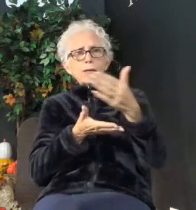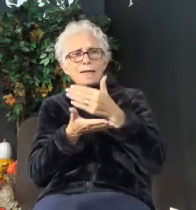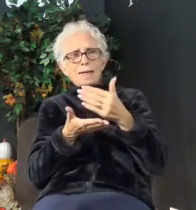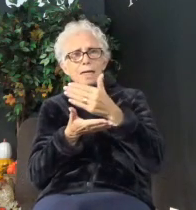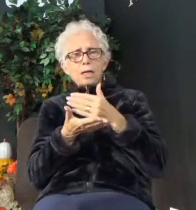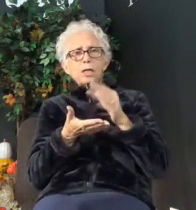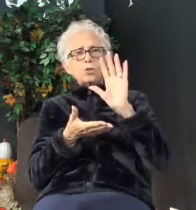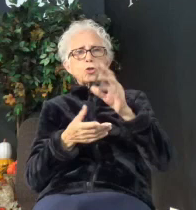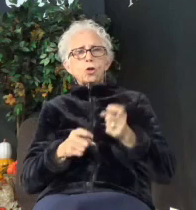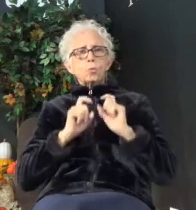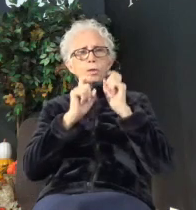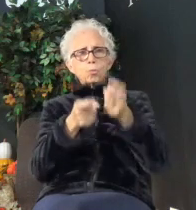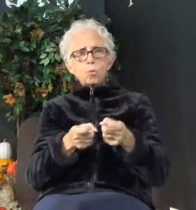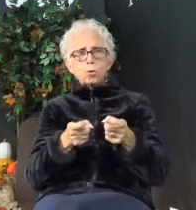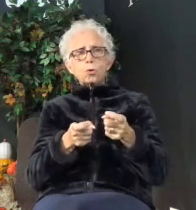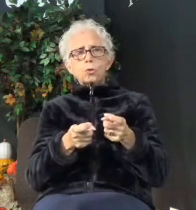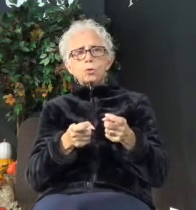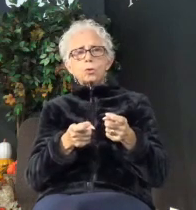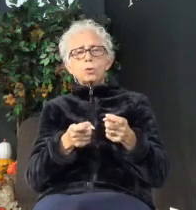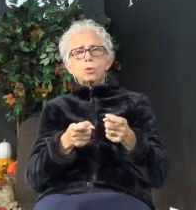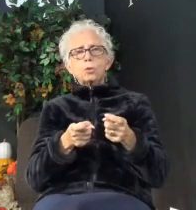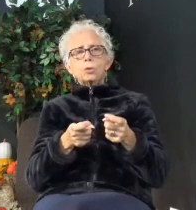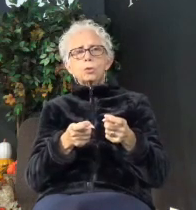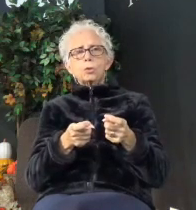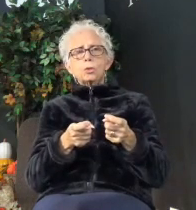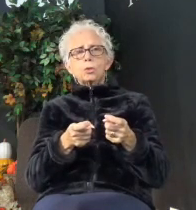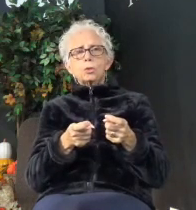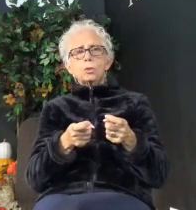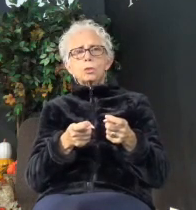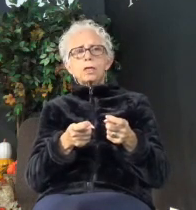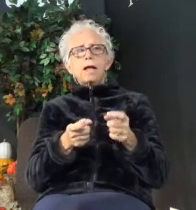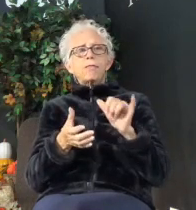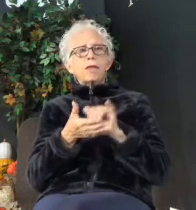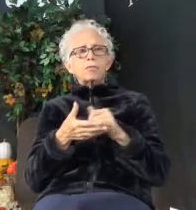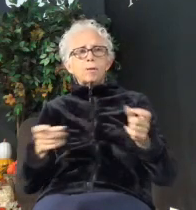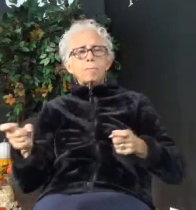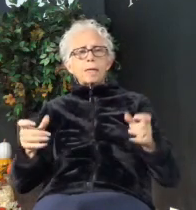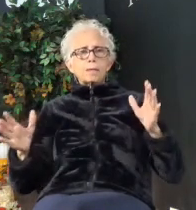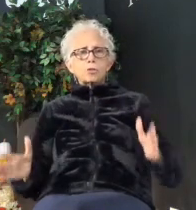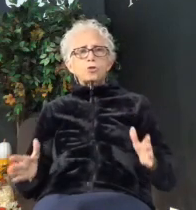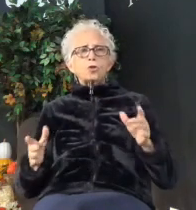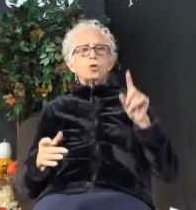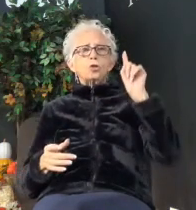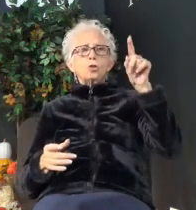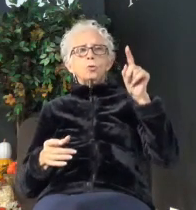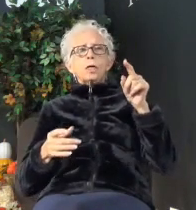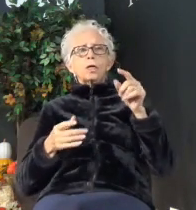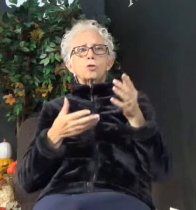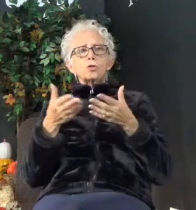your reward, and that the master you are serving is Christ.